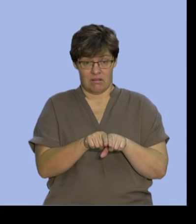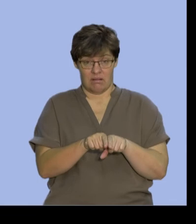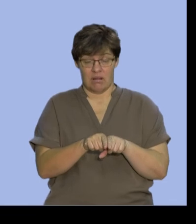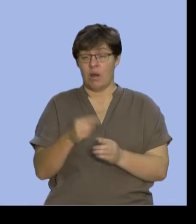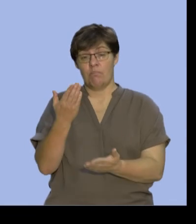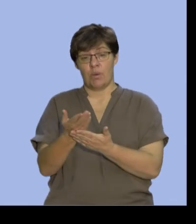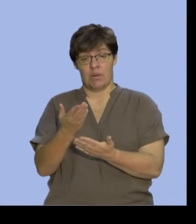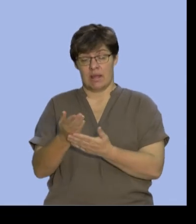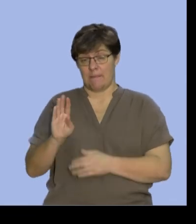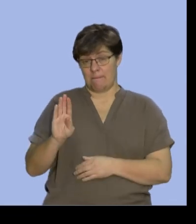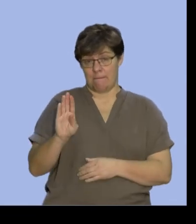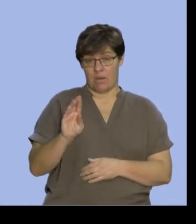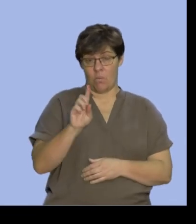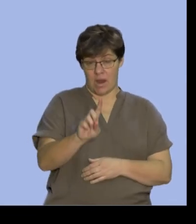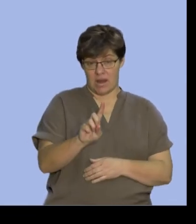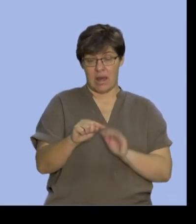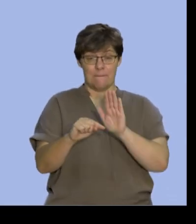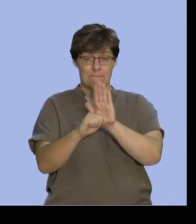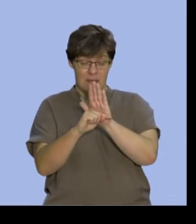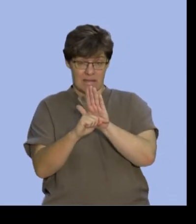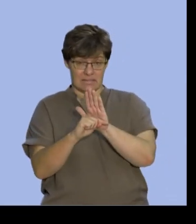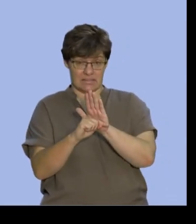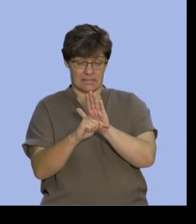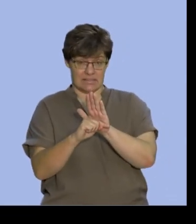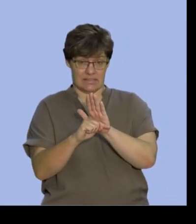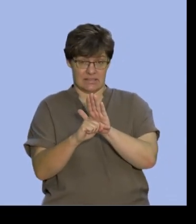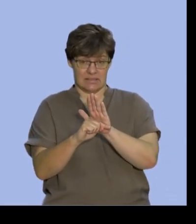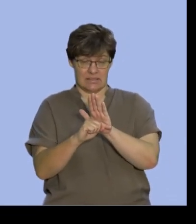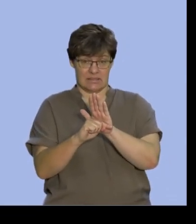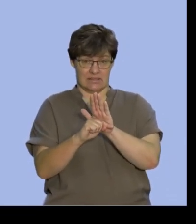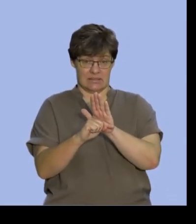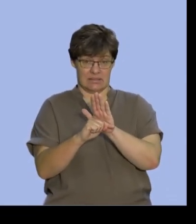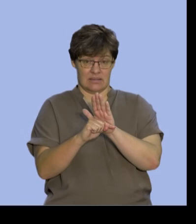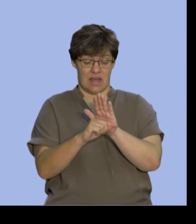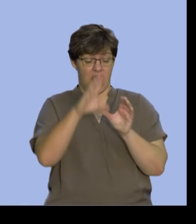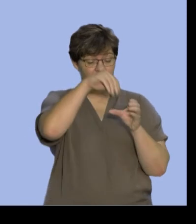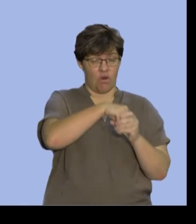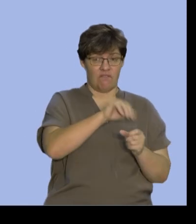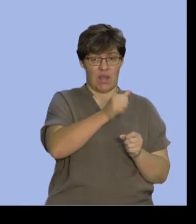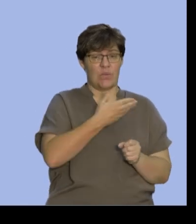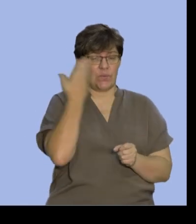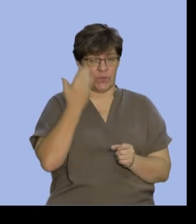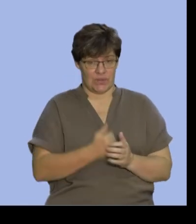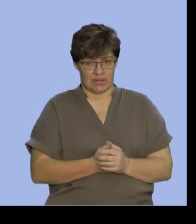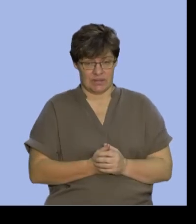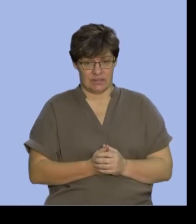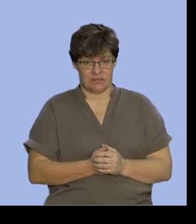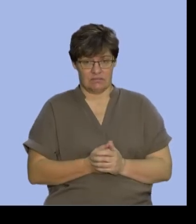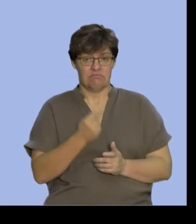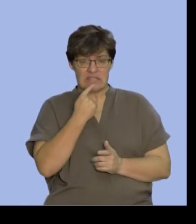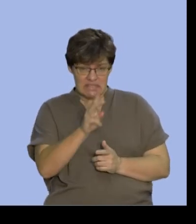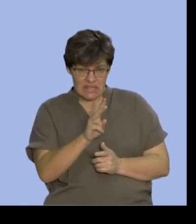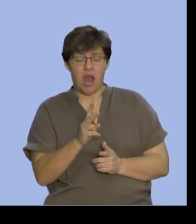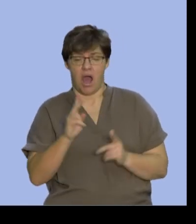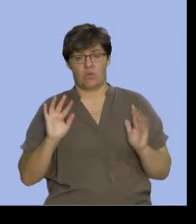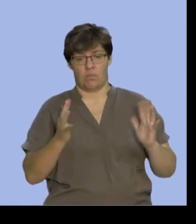probability of one minus the things that are not in A that will tell us if they're complementary